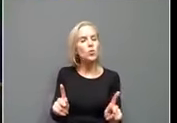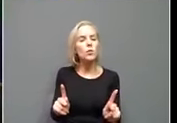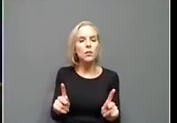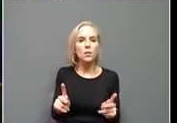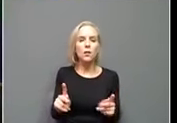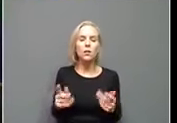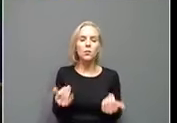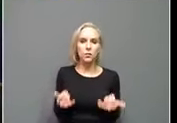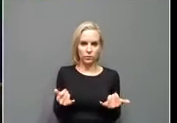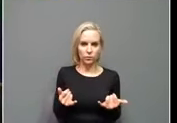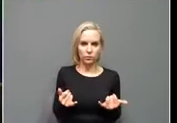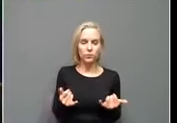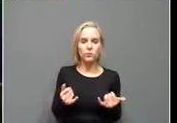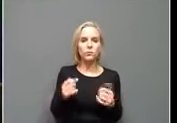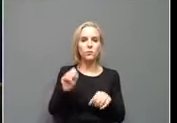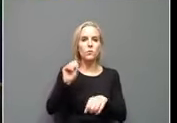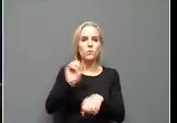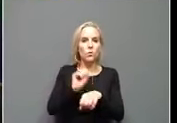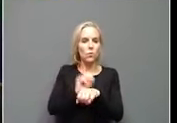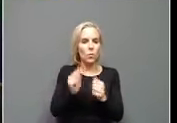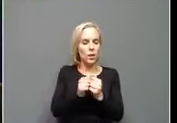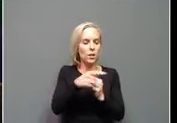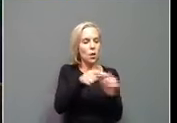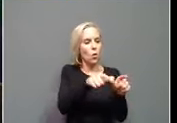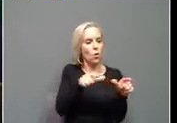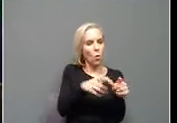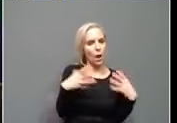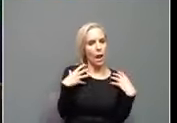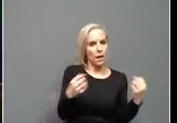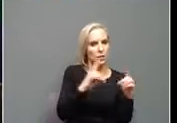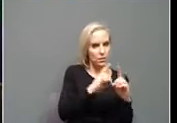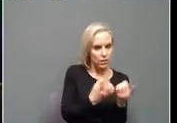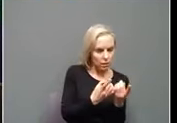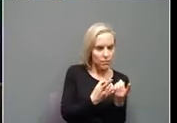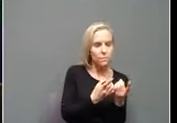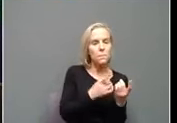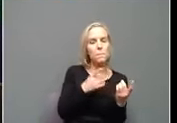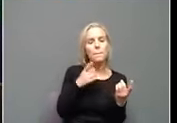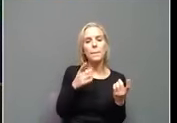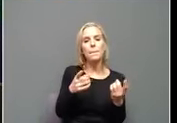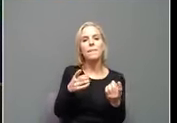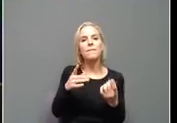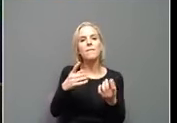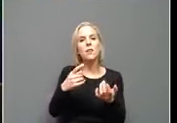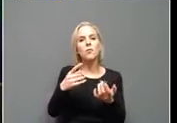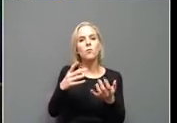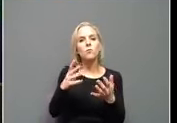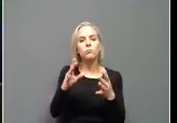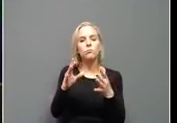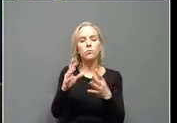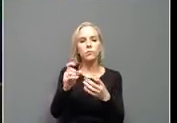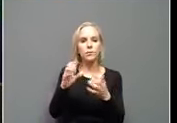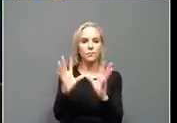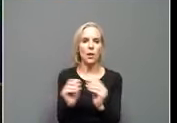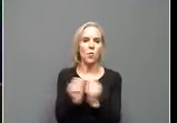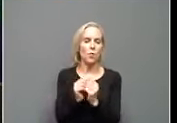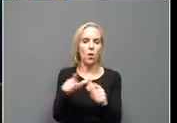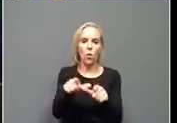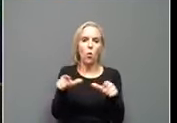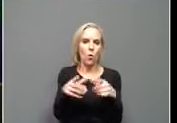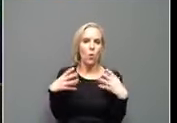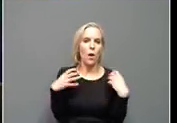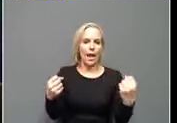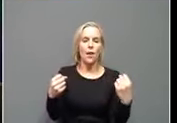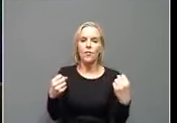local health departments. We've discussed with vaccine administration sites across the state. We're also going to make available